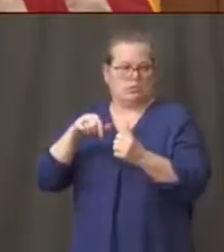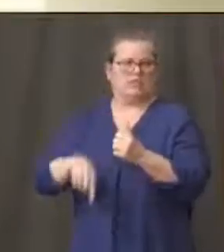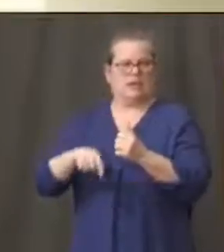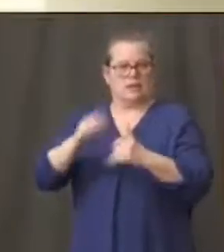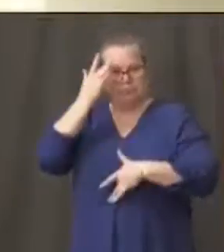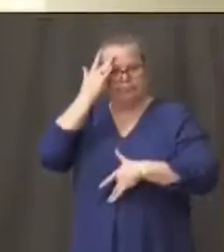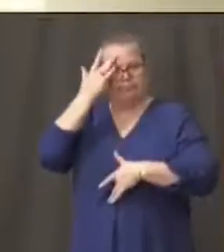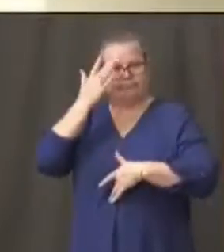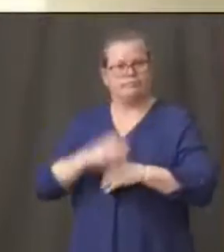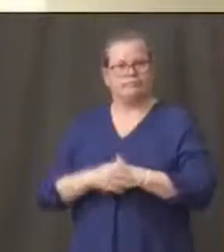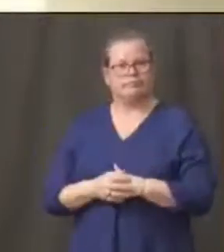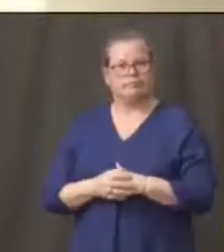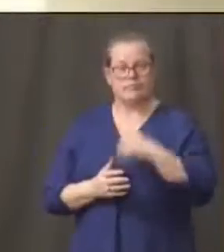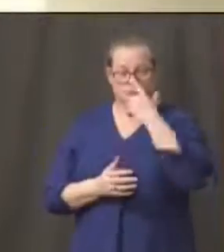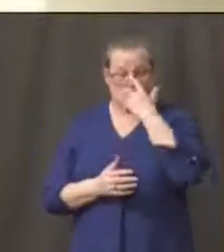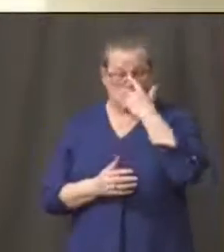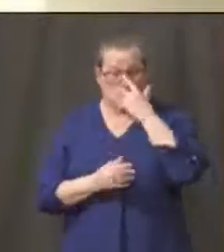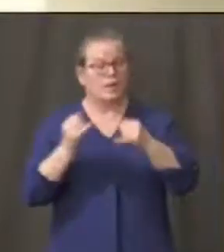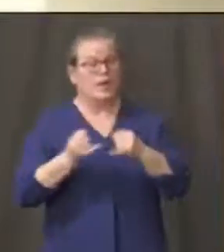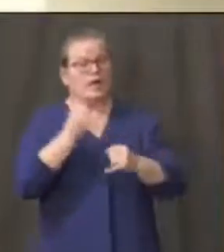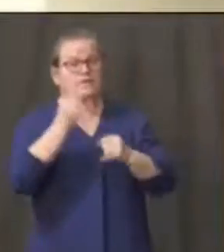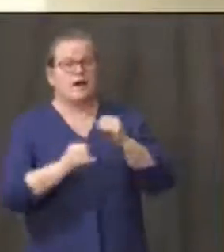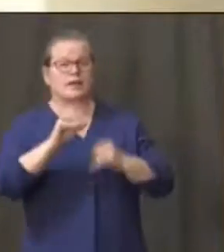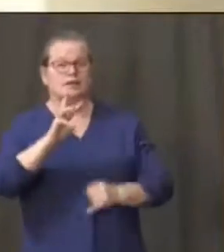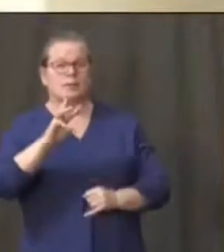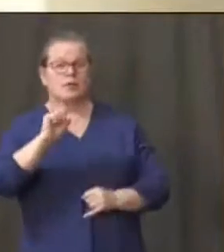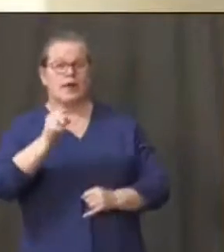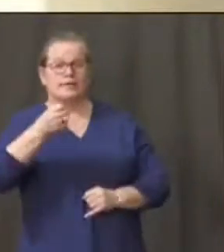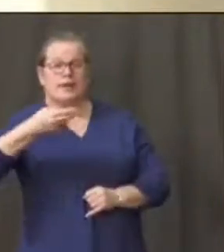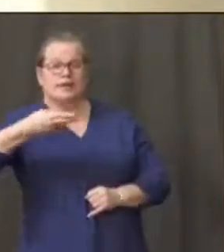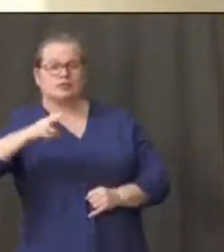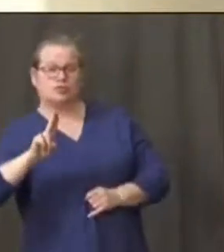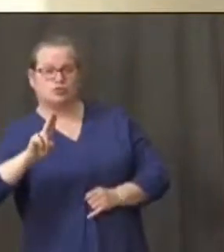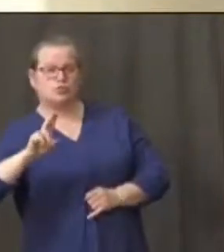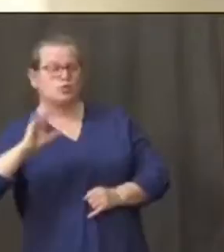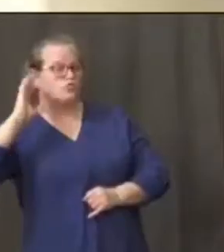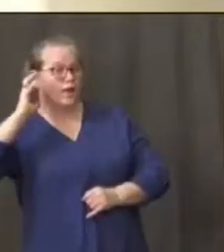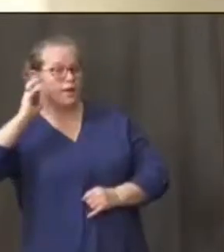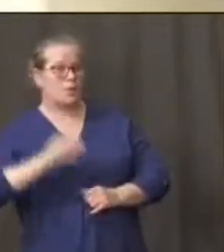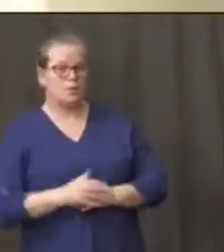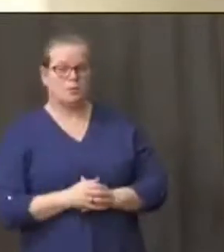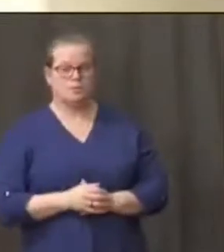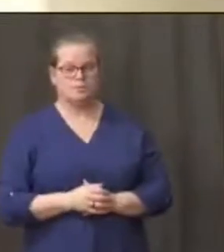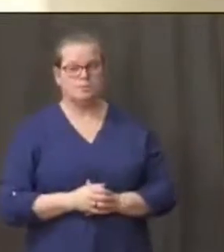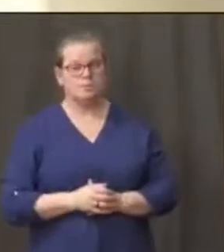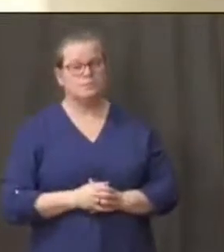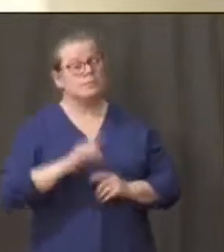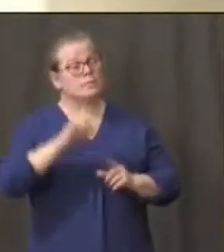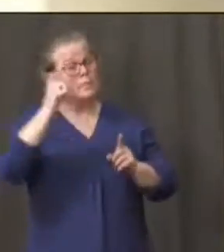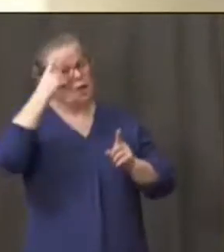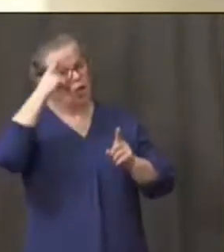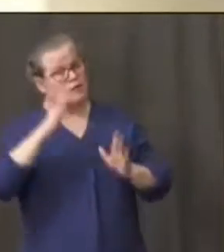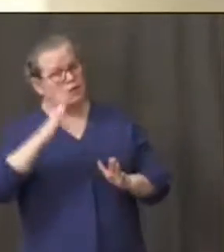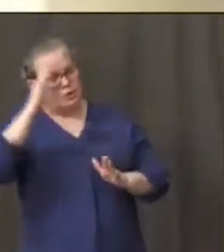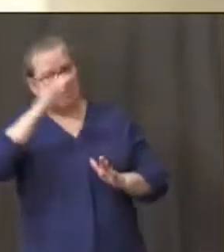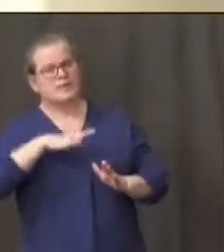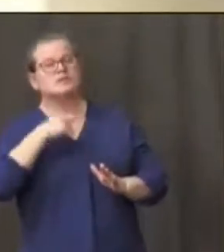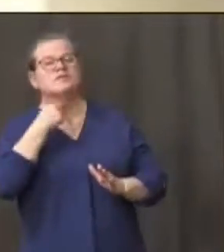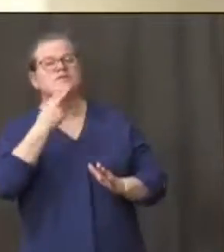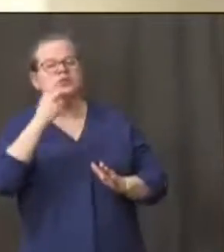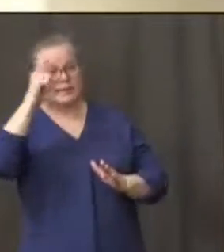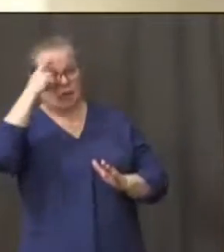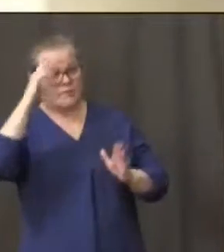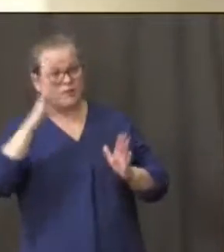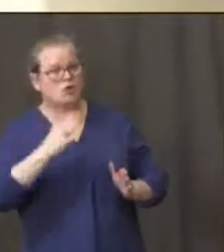finally wshu radio okay um governor good afternoon and basically